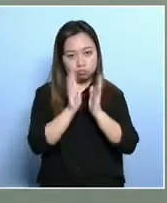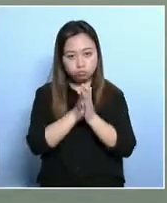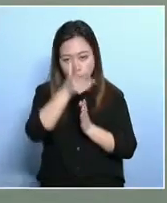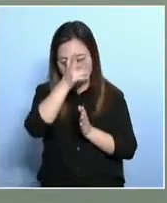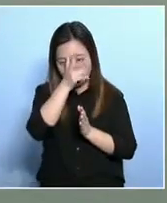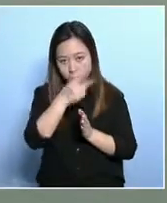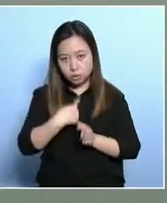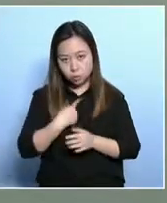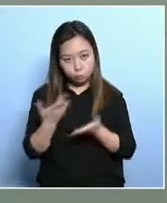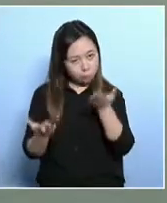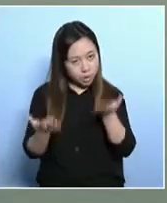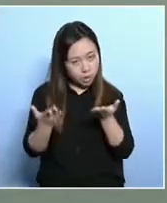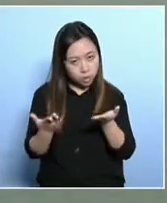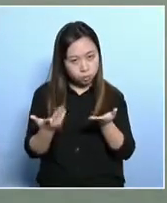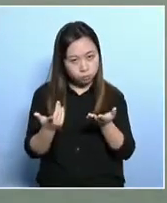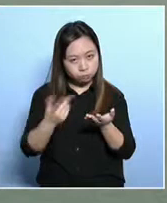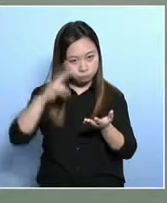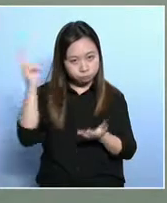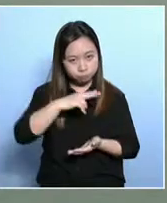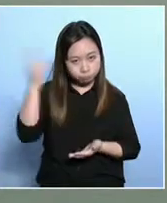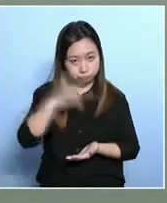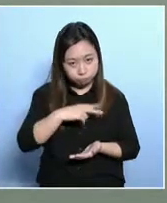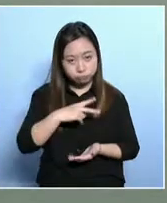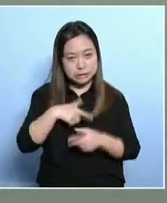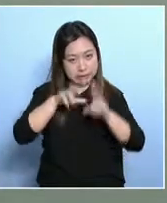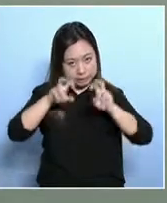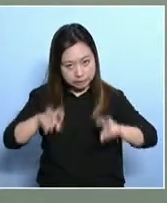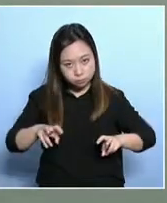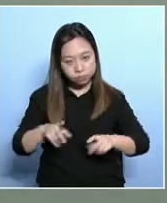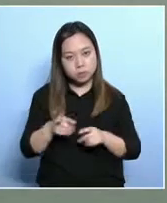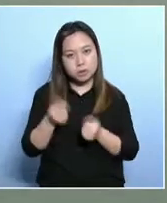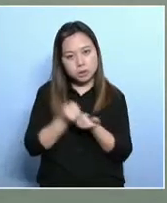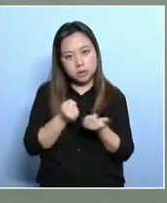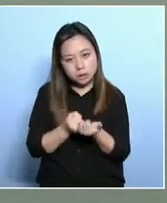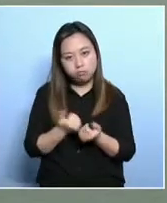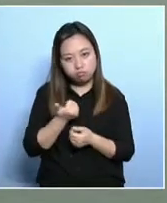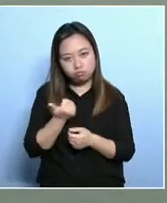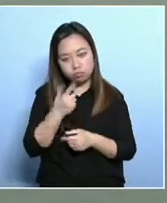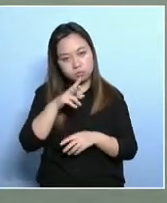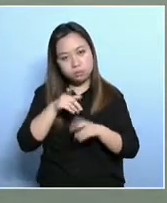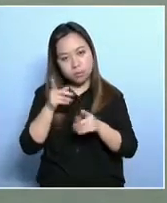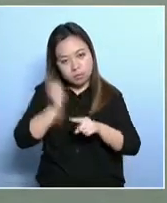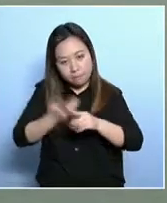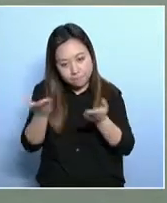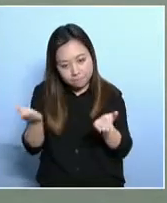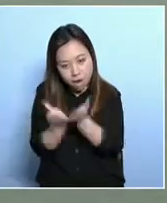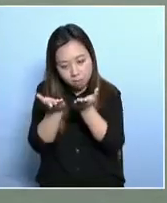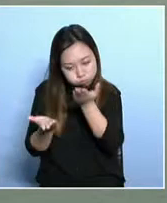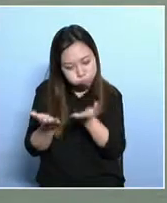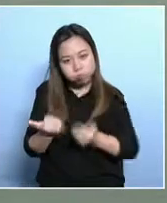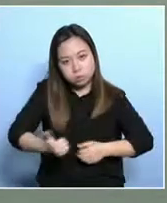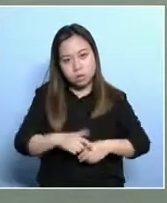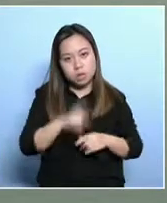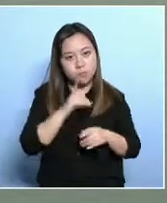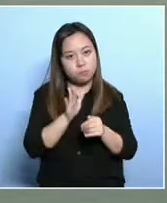Now so this requires the government to provide regular support for